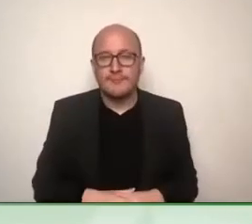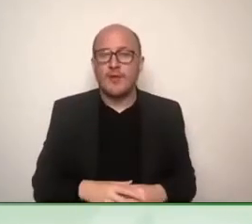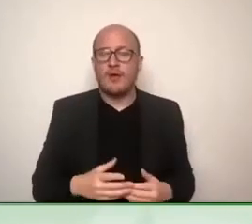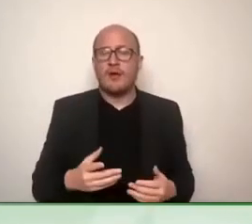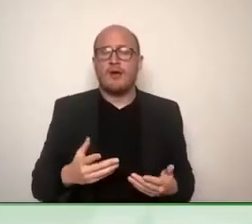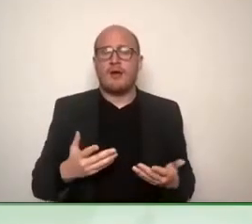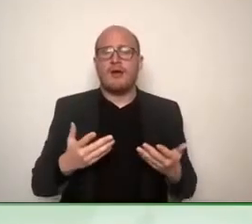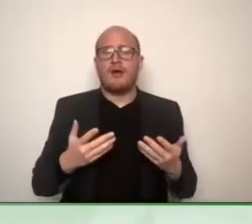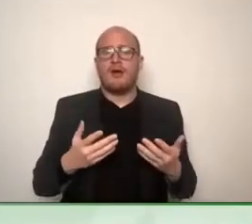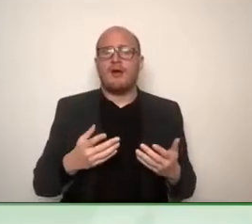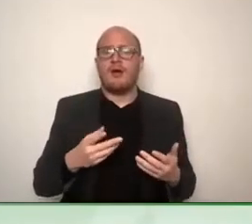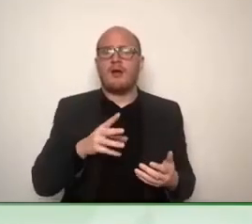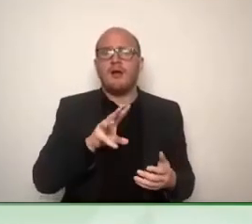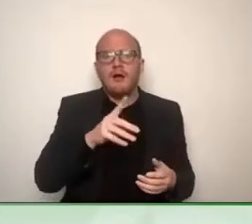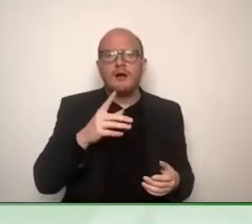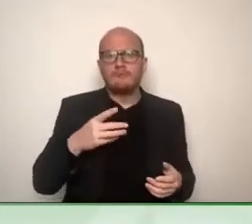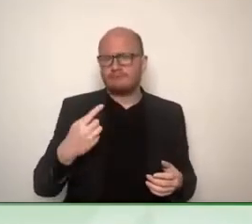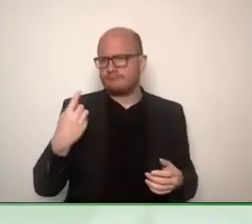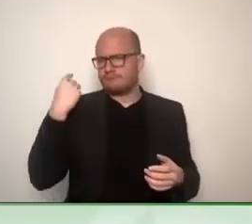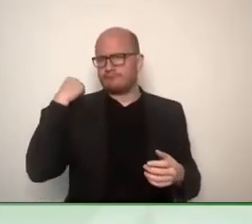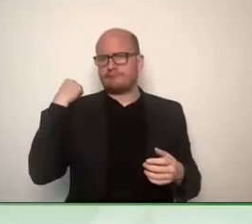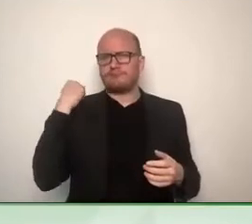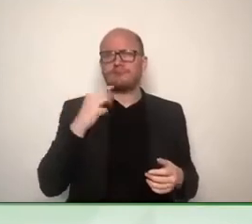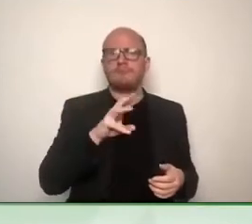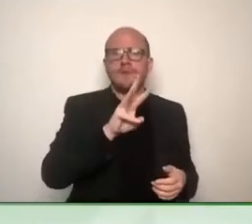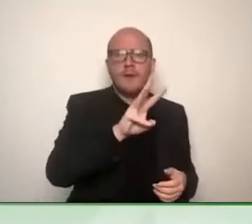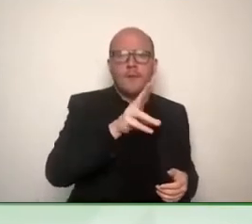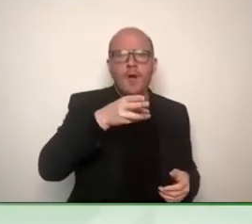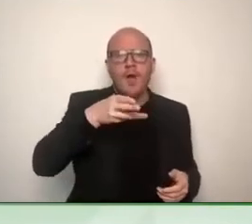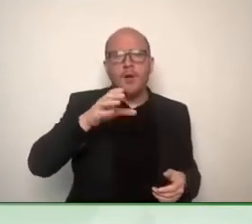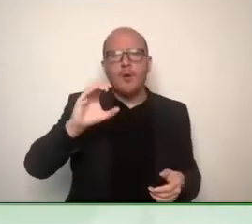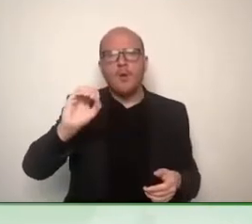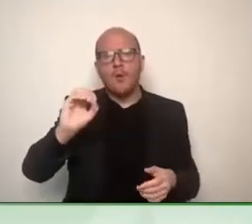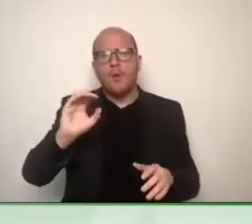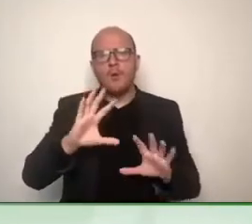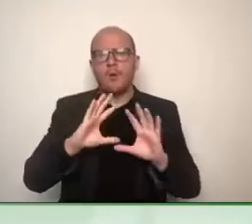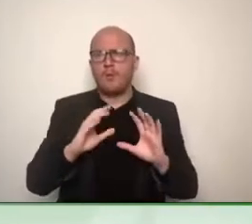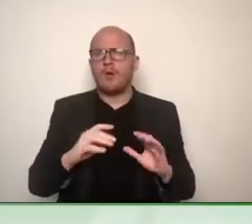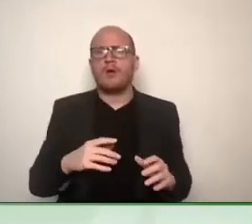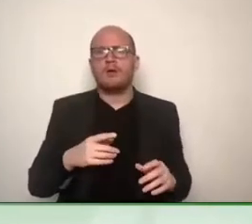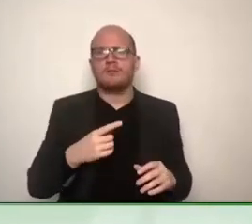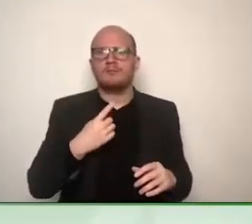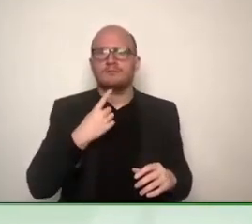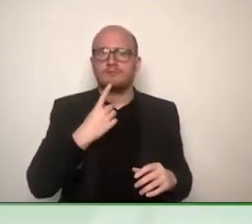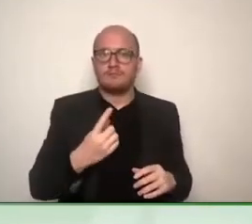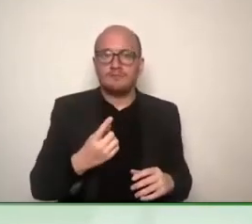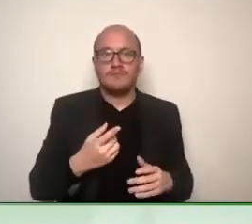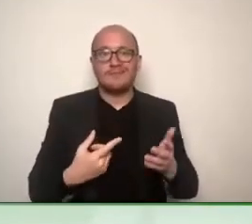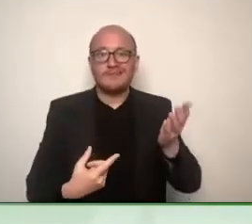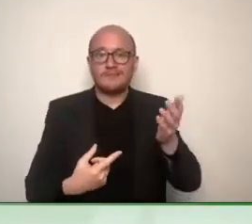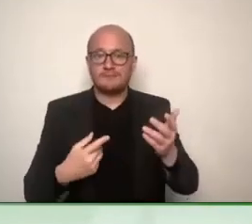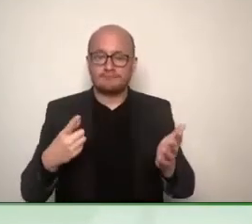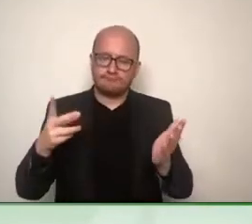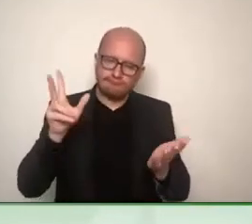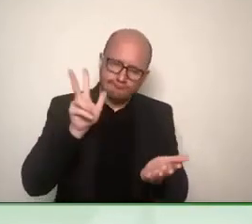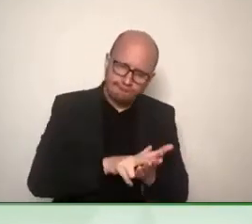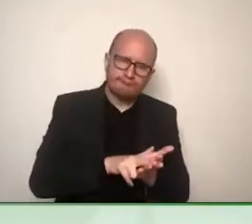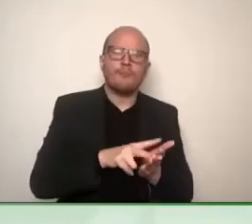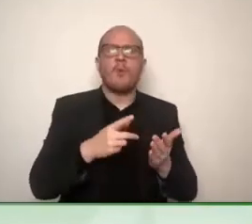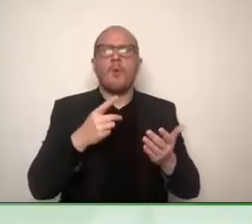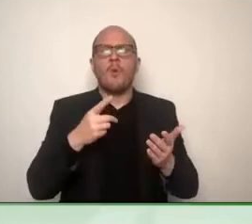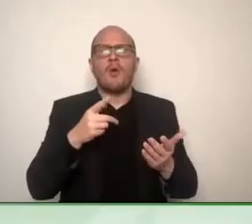WHO where that says assistive technology is a human right for everyone. So that made it